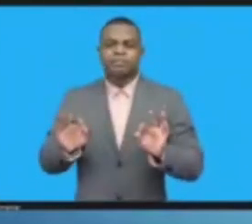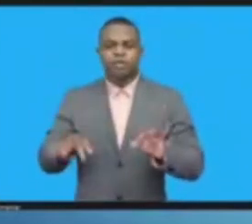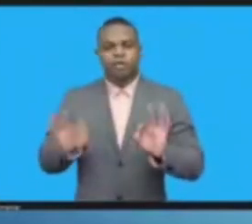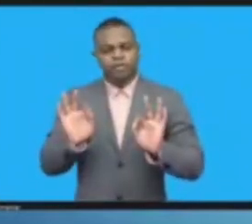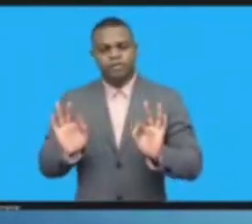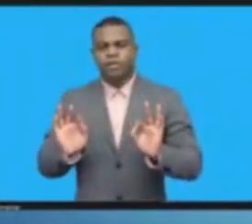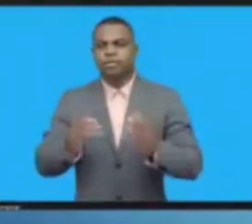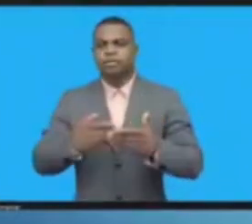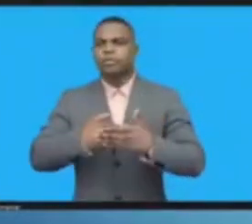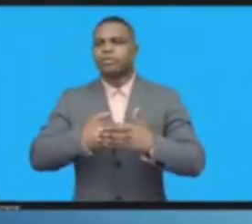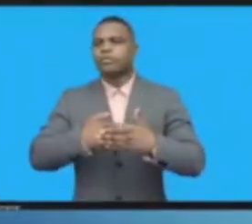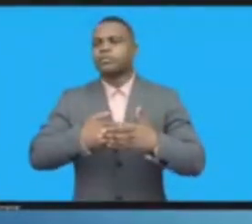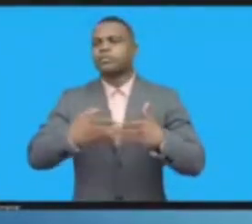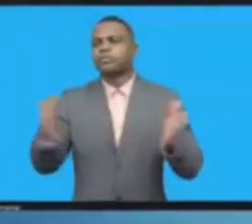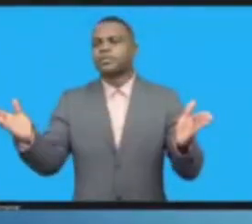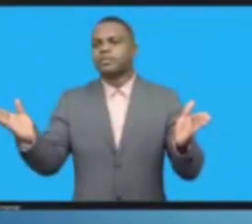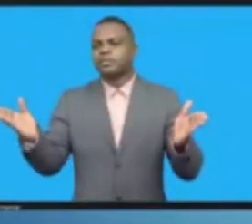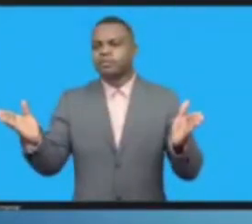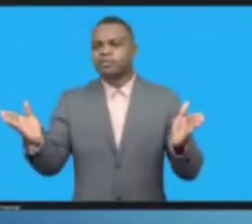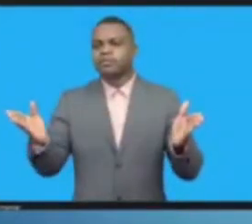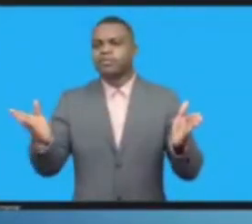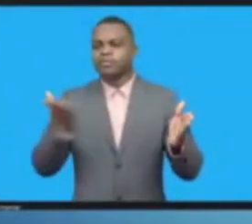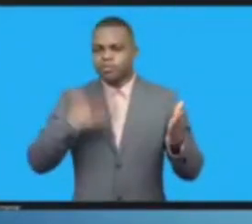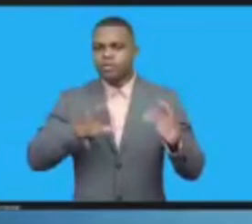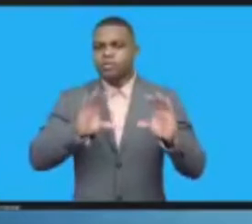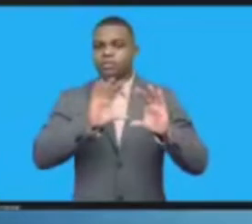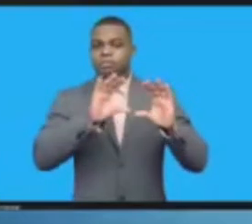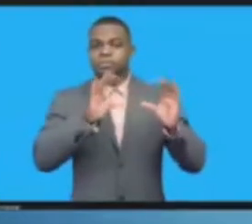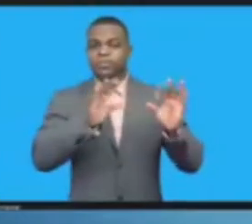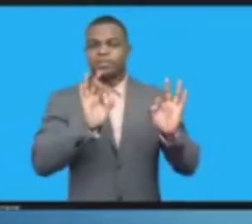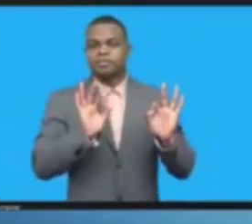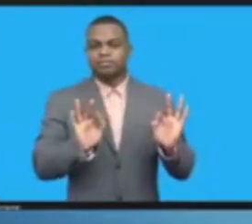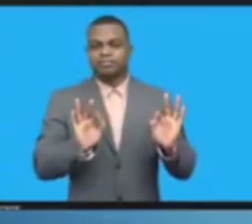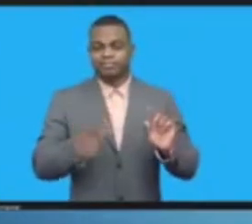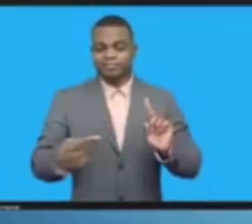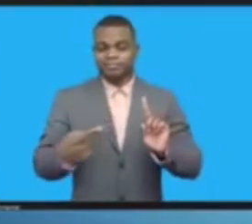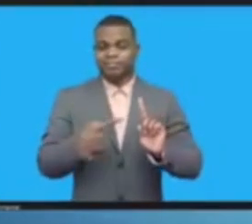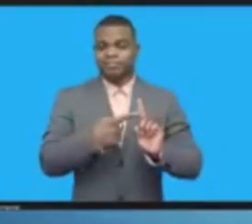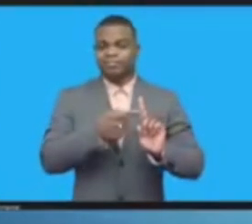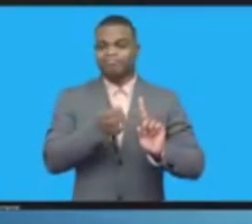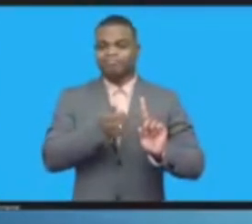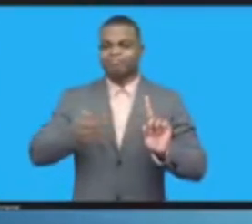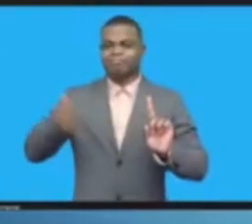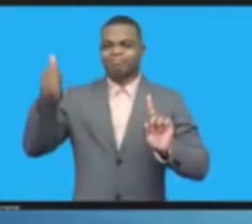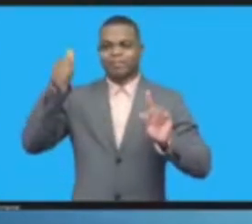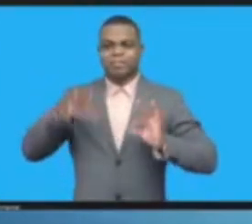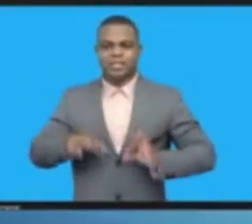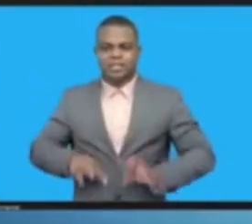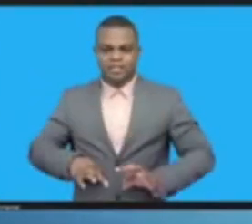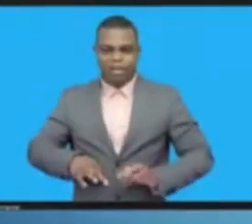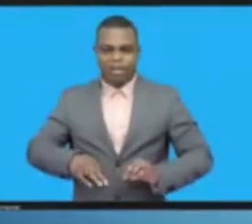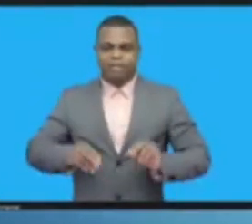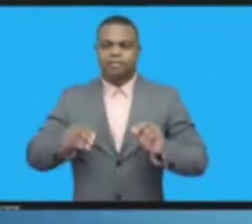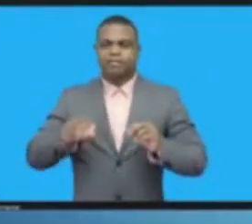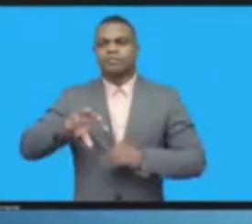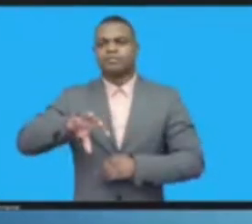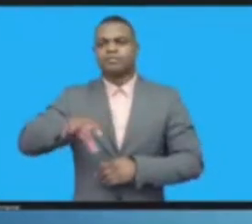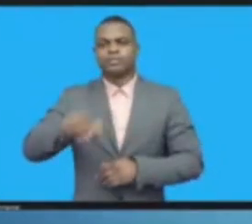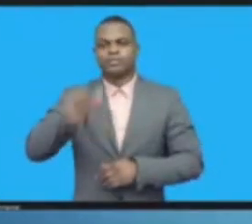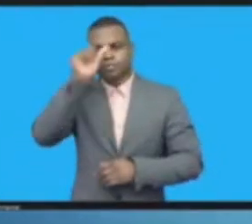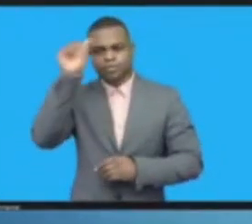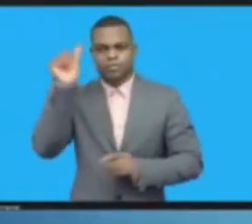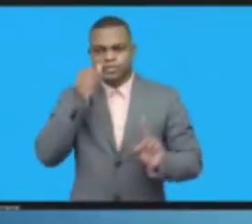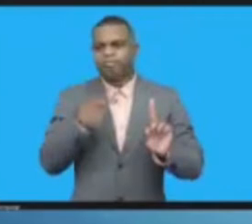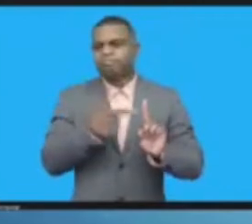proceed to the remaining program and I'll leave the floor to the gentleman who you see at the podium to